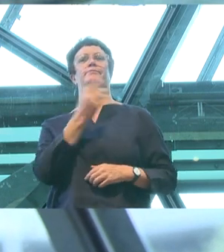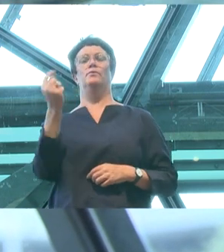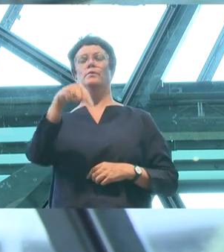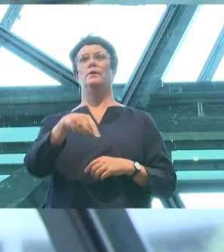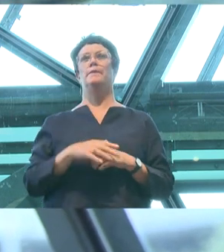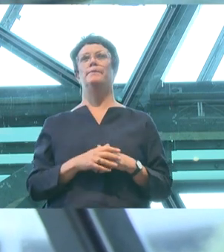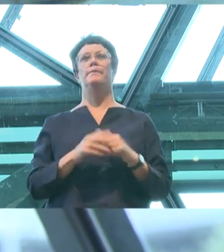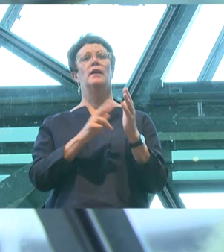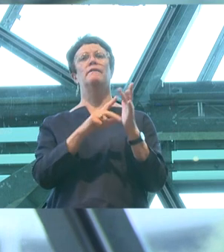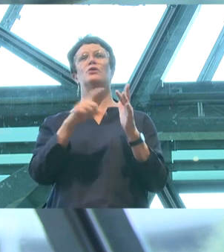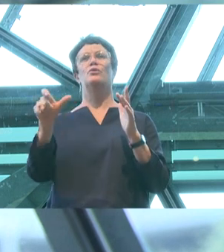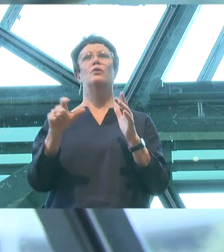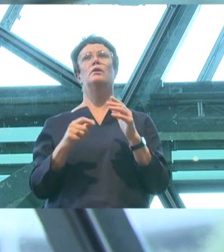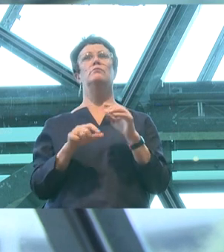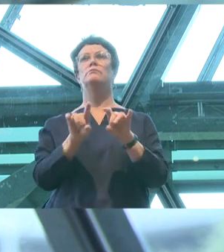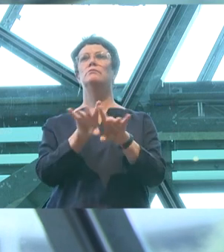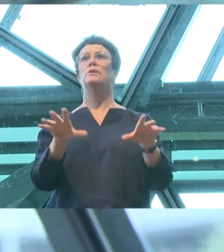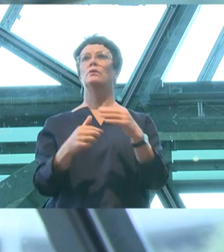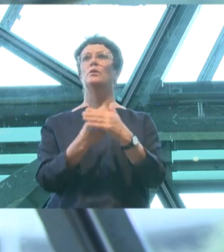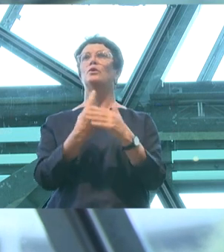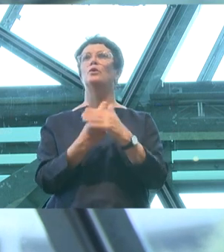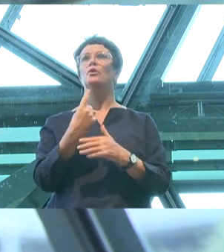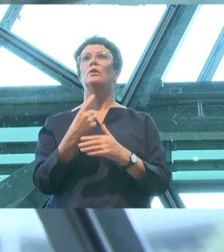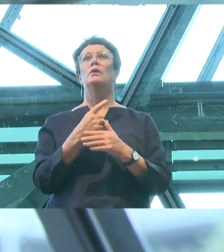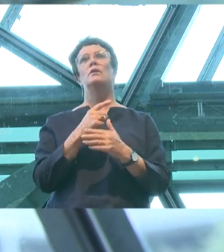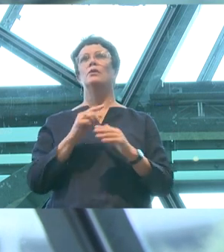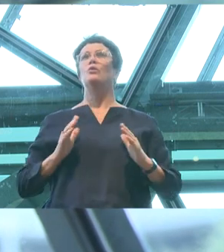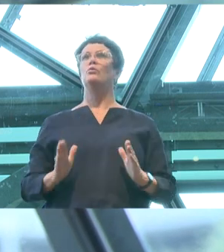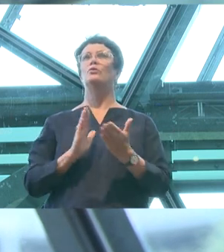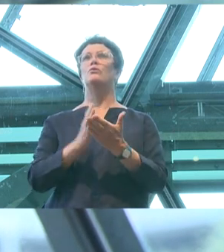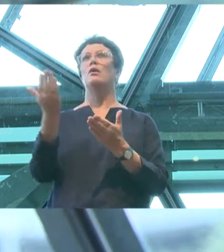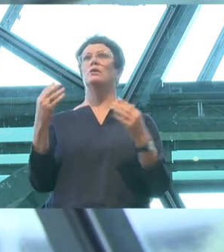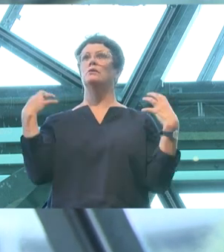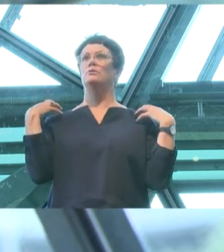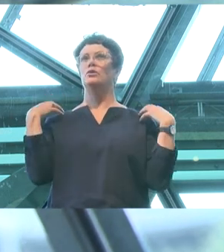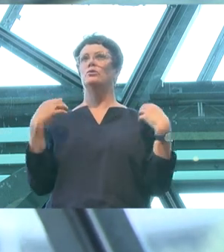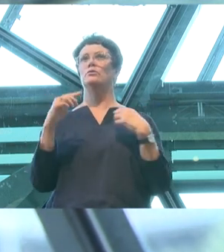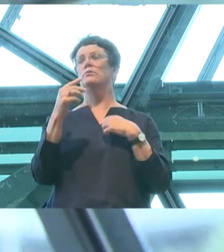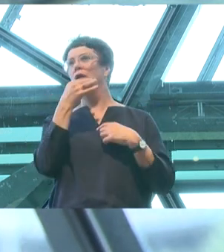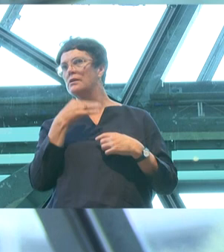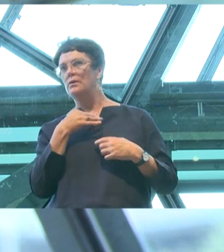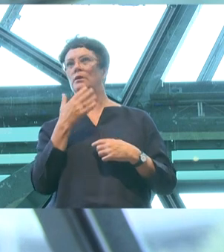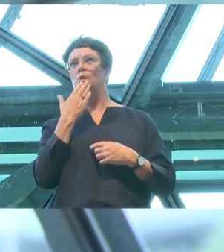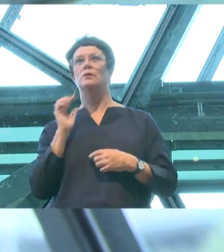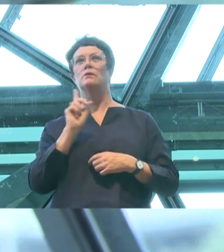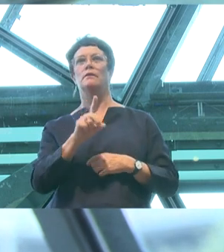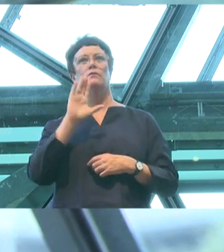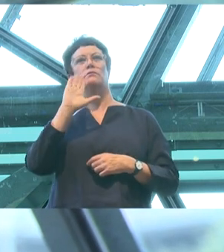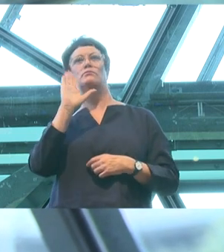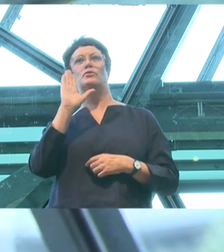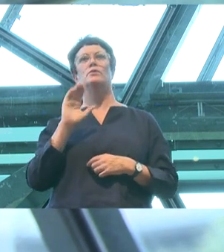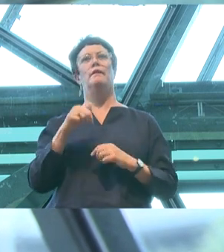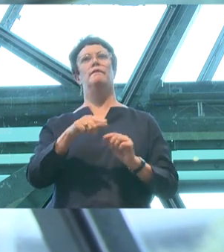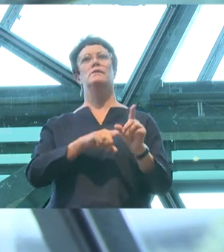Victorian Equal Opportunity and Human Rights Commission approached me to give this year's Human Rights Oration, I took the